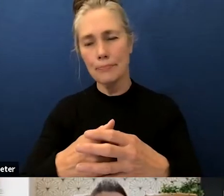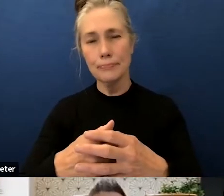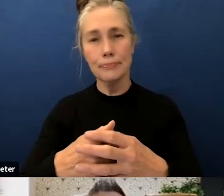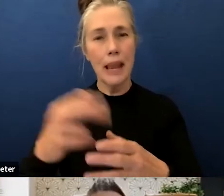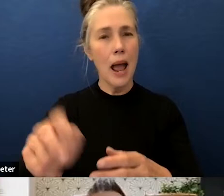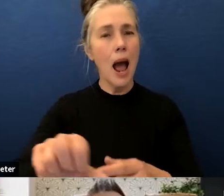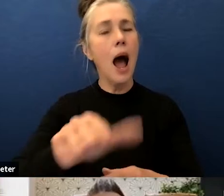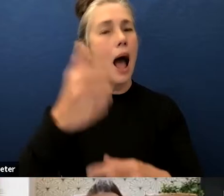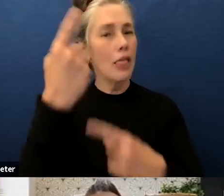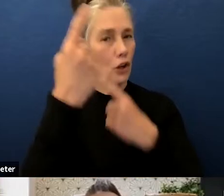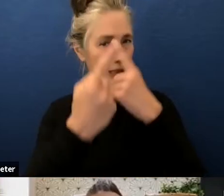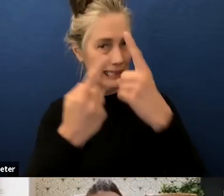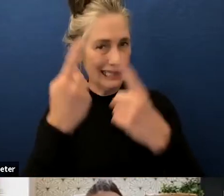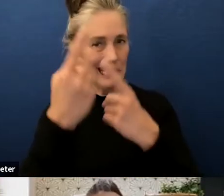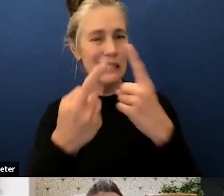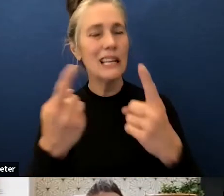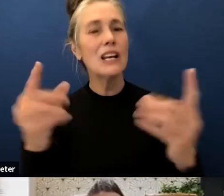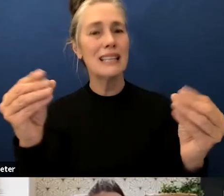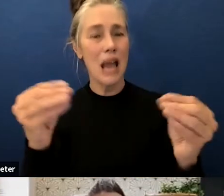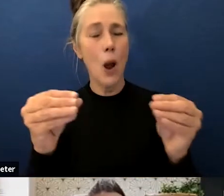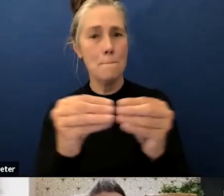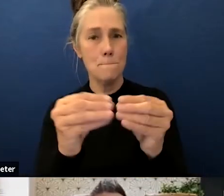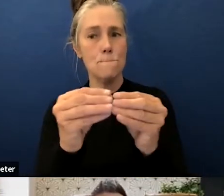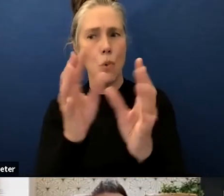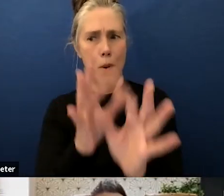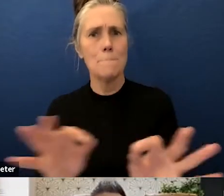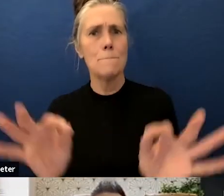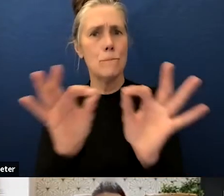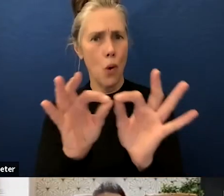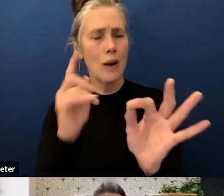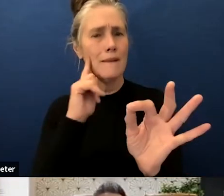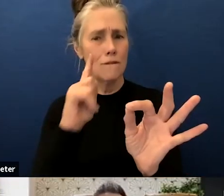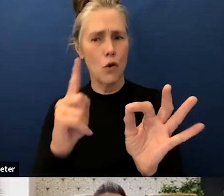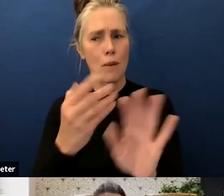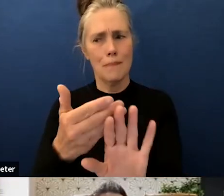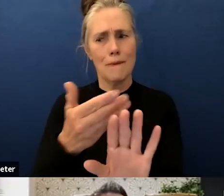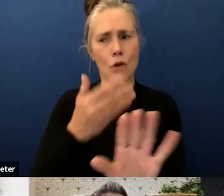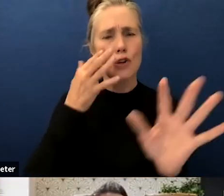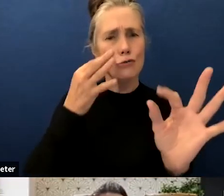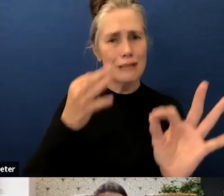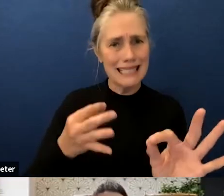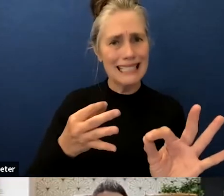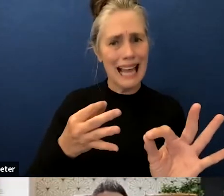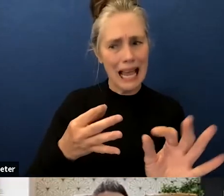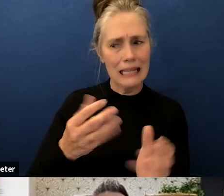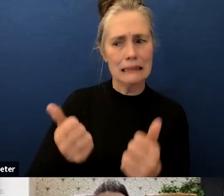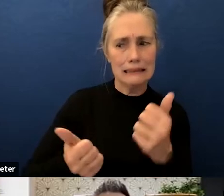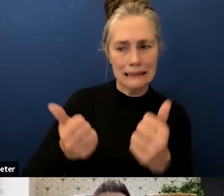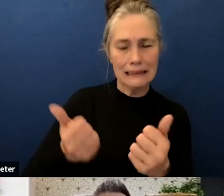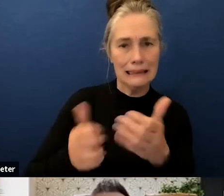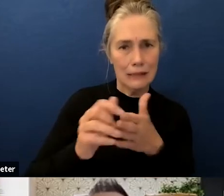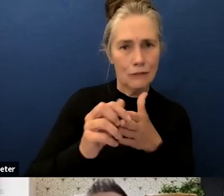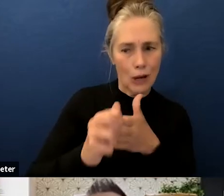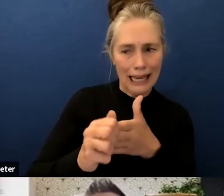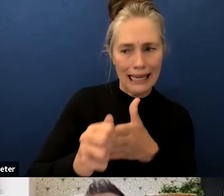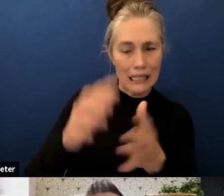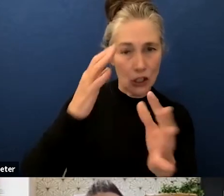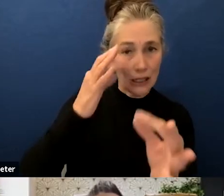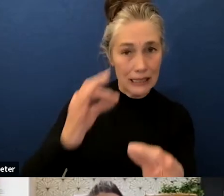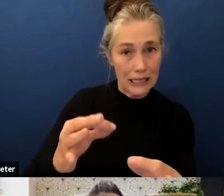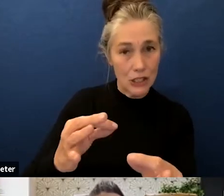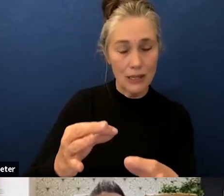other considerations as being the key drivers for the school district and you know it's no surprise to anybody here but